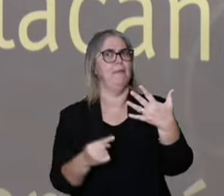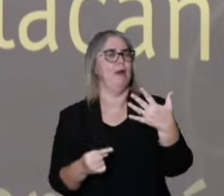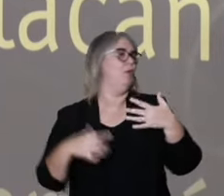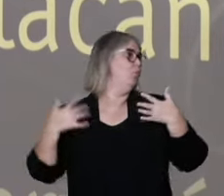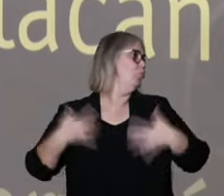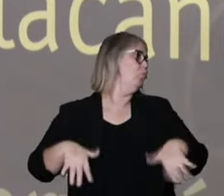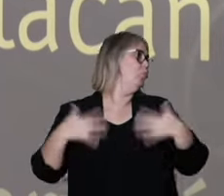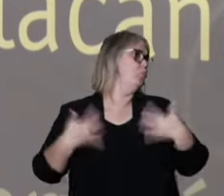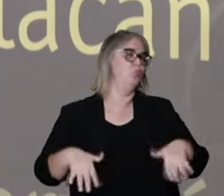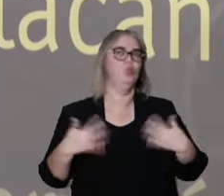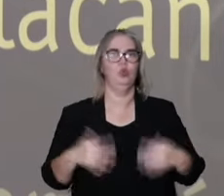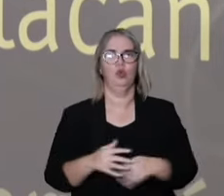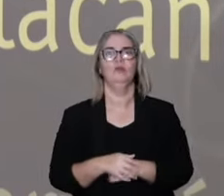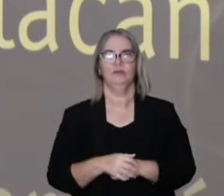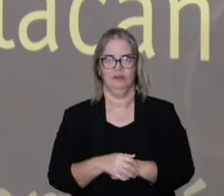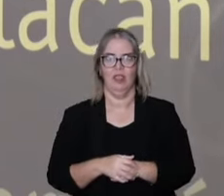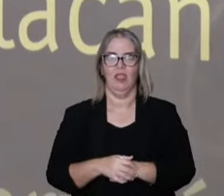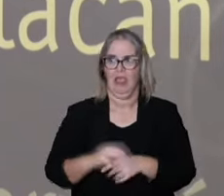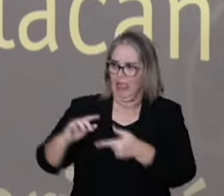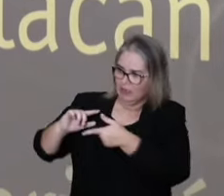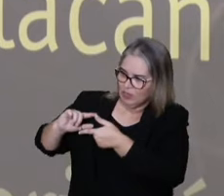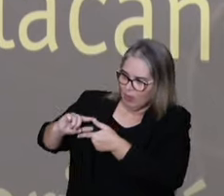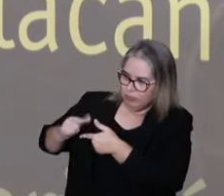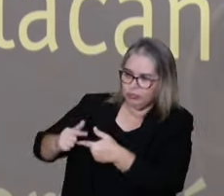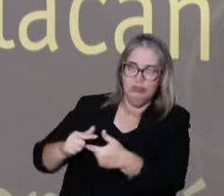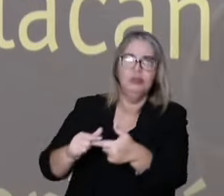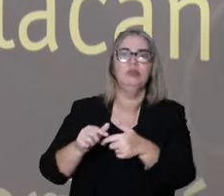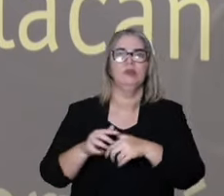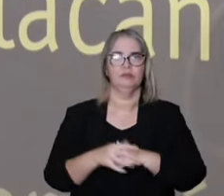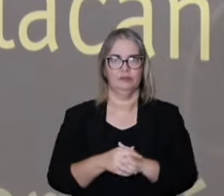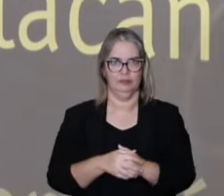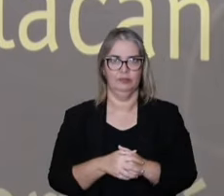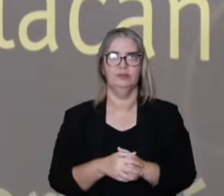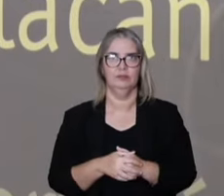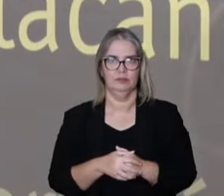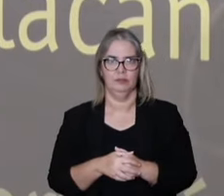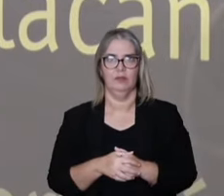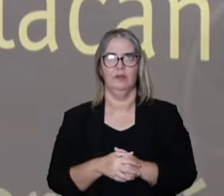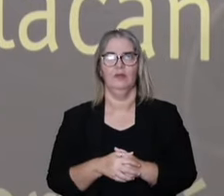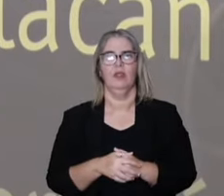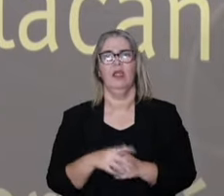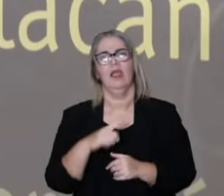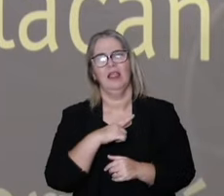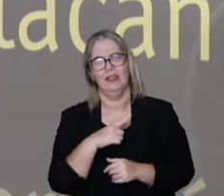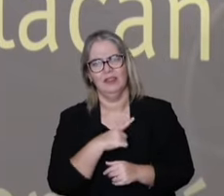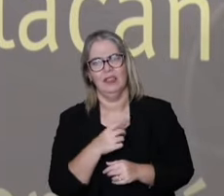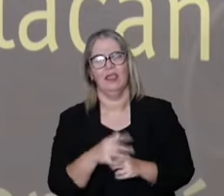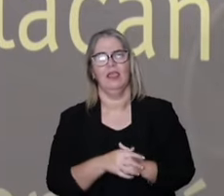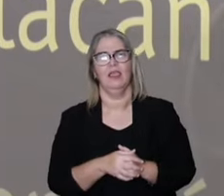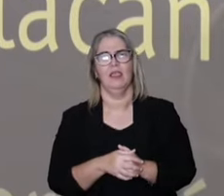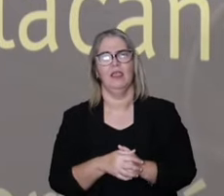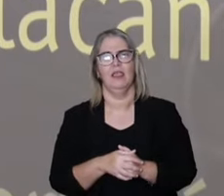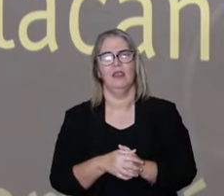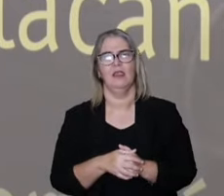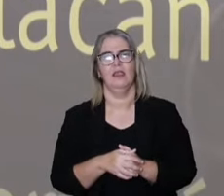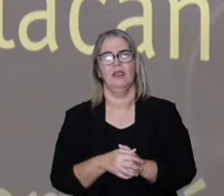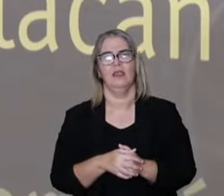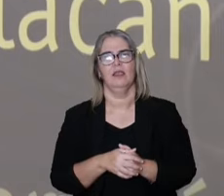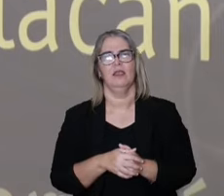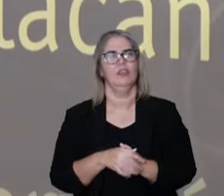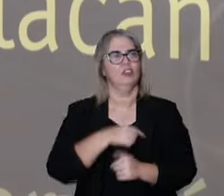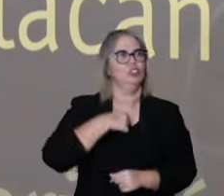endless in the Ayurveda